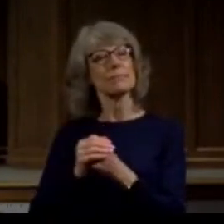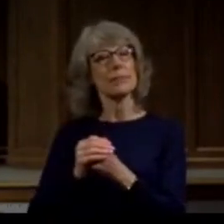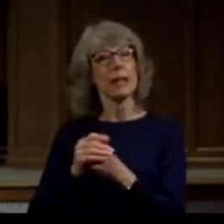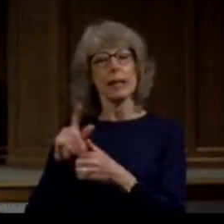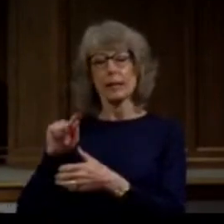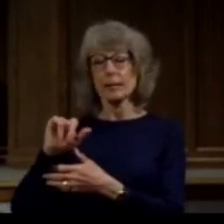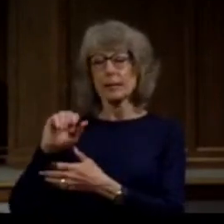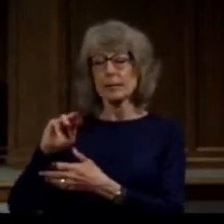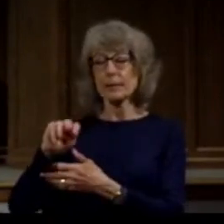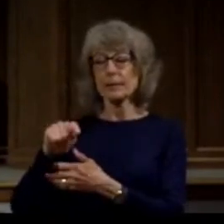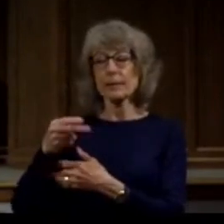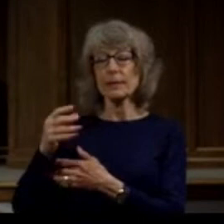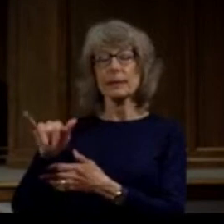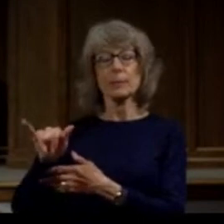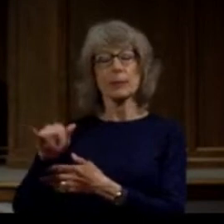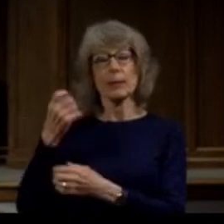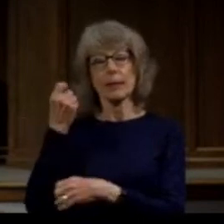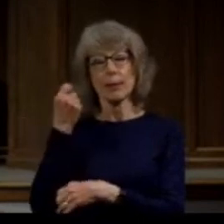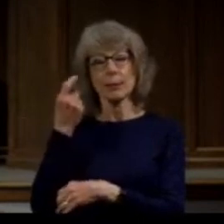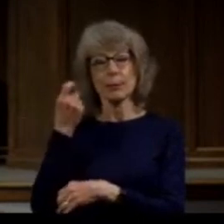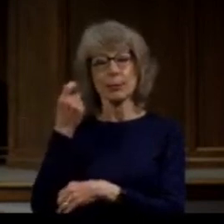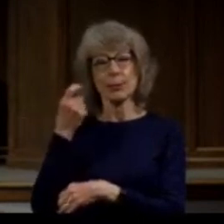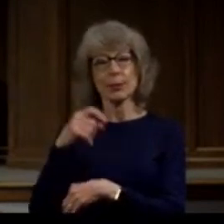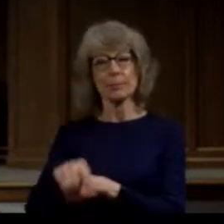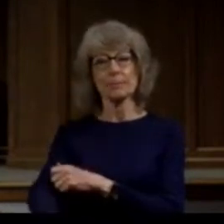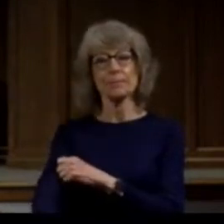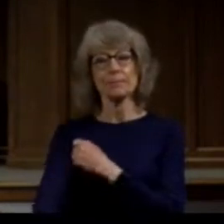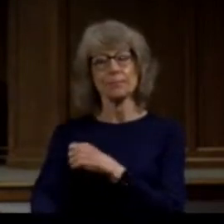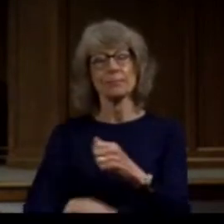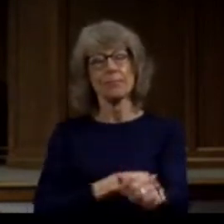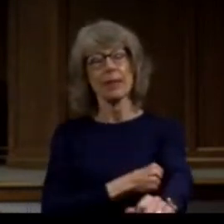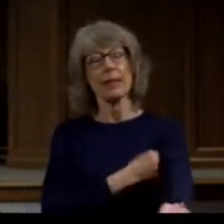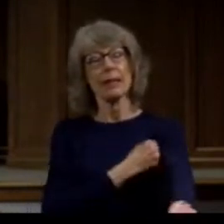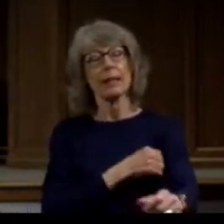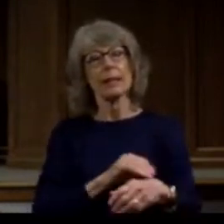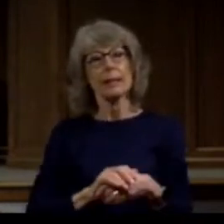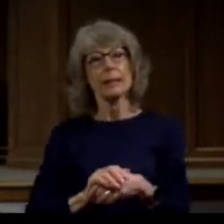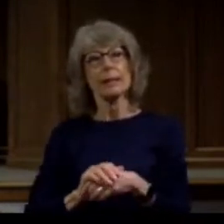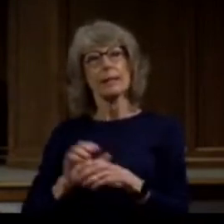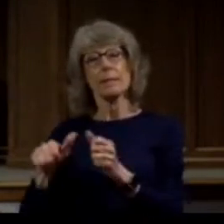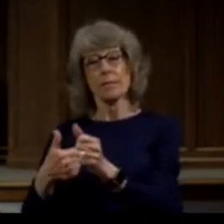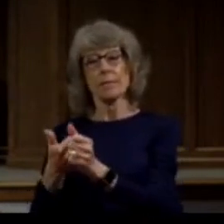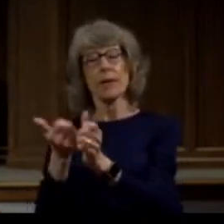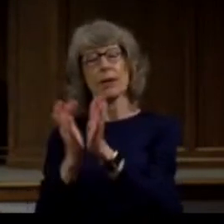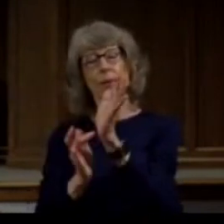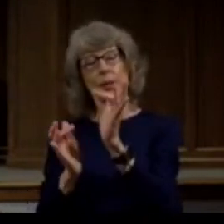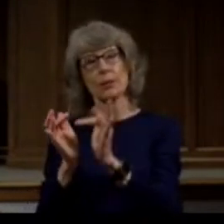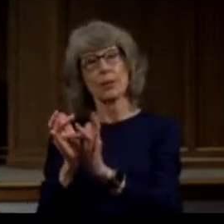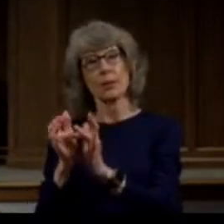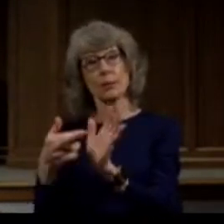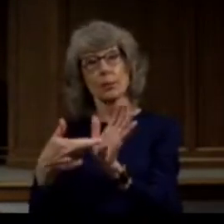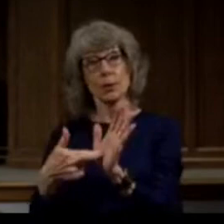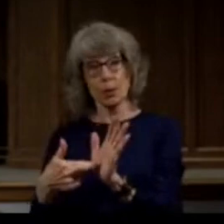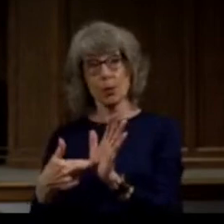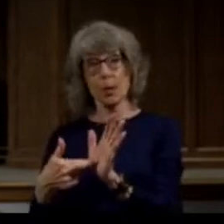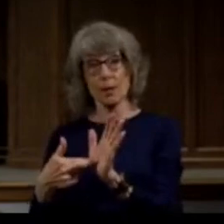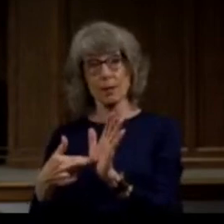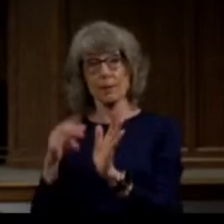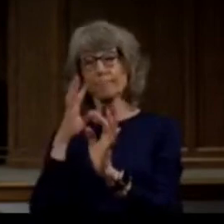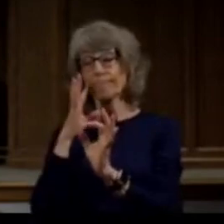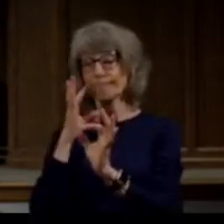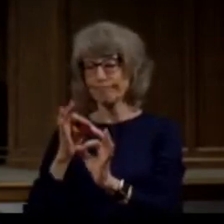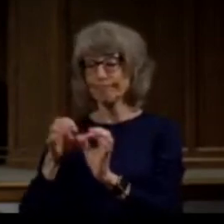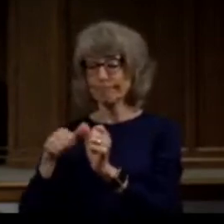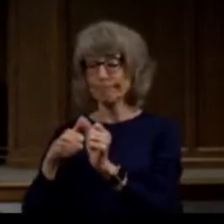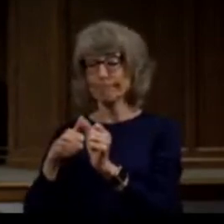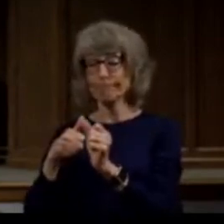understood that ministry required commitment. He was from Lystra. Now